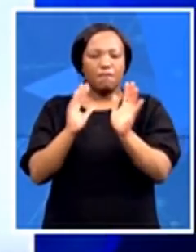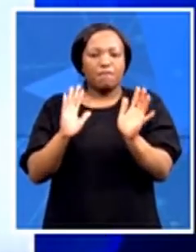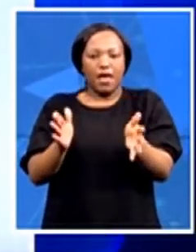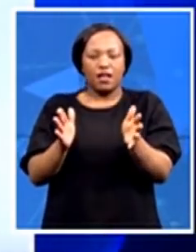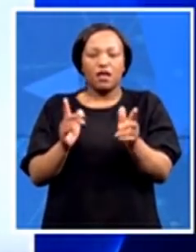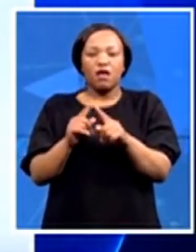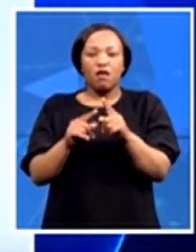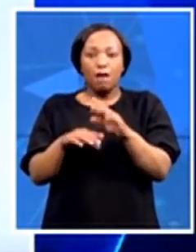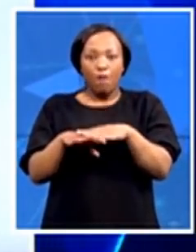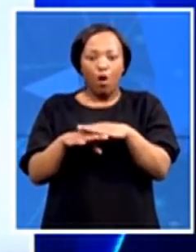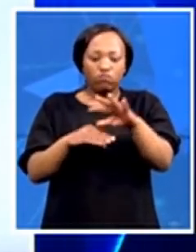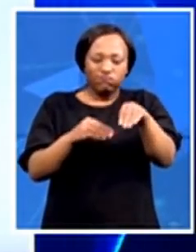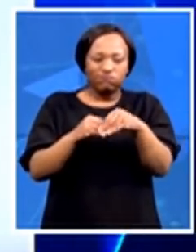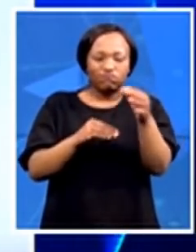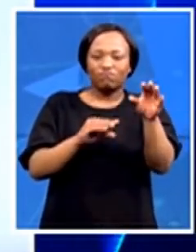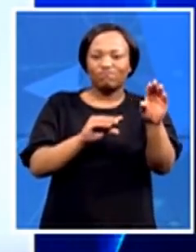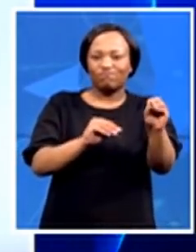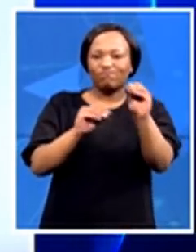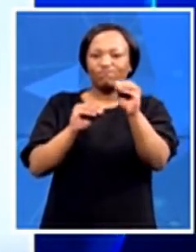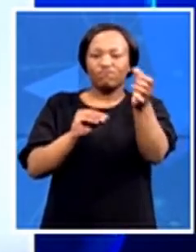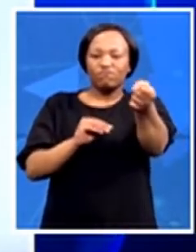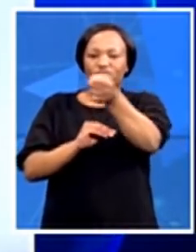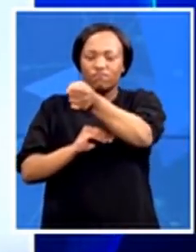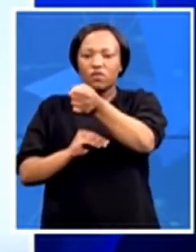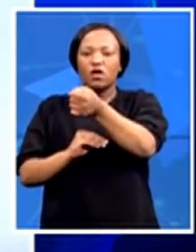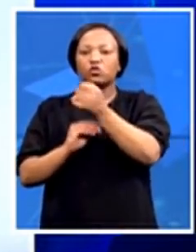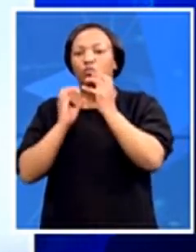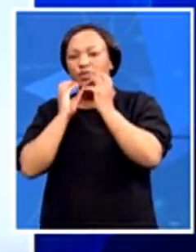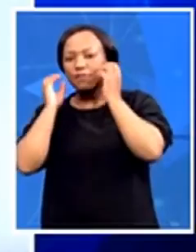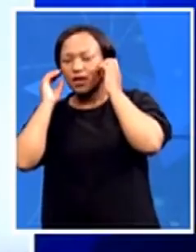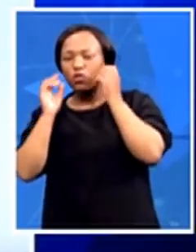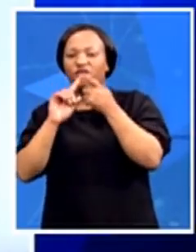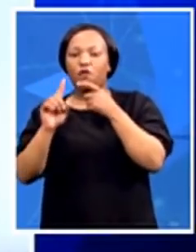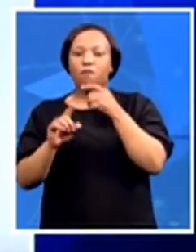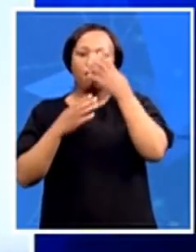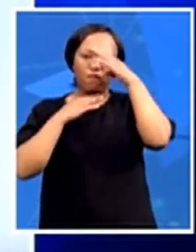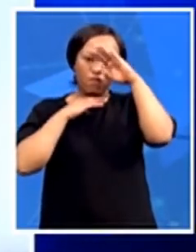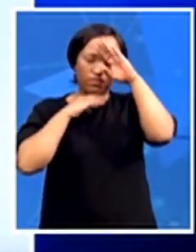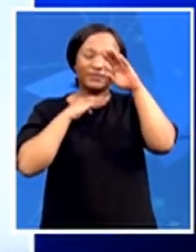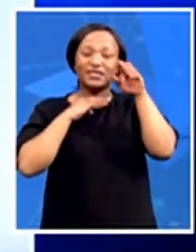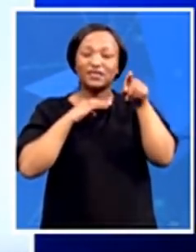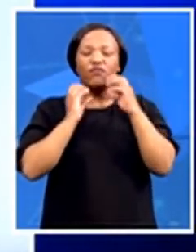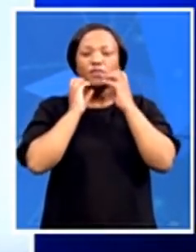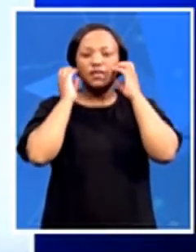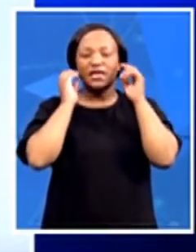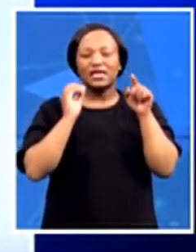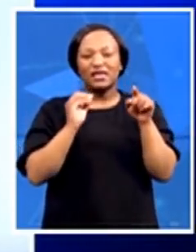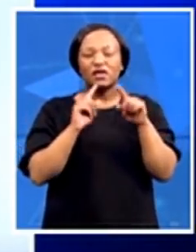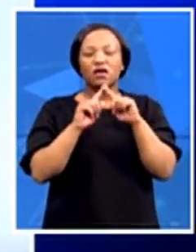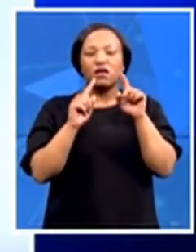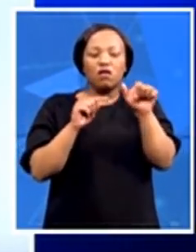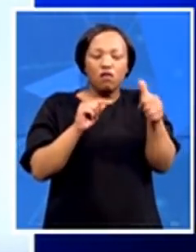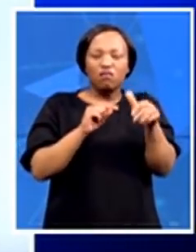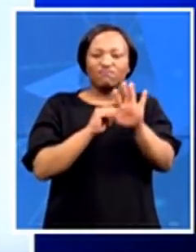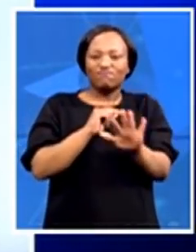start pulling some troops from South Africa. So we'll probably only see an increase in the size of the deployment in Mozambique from about middle of August when the internal